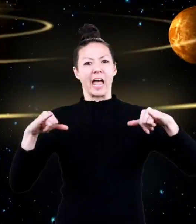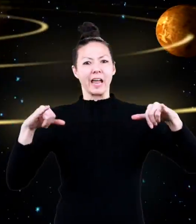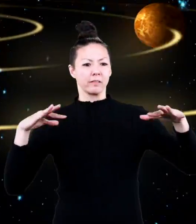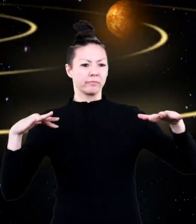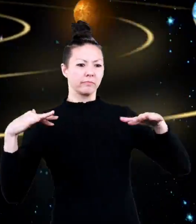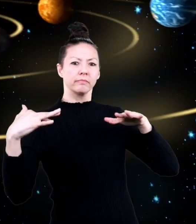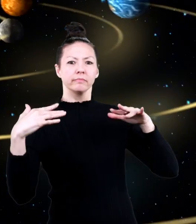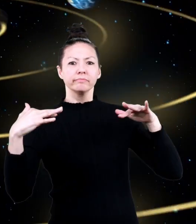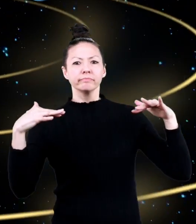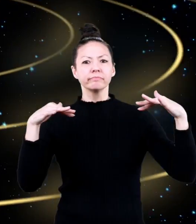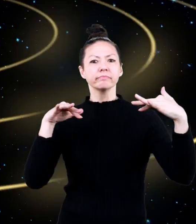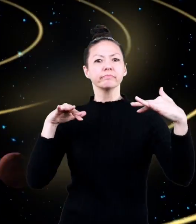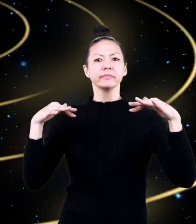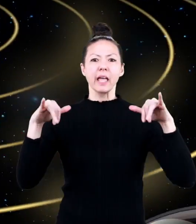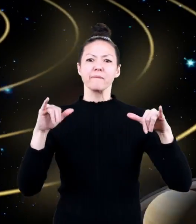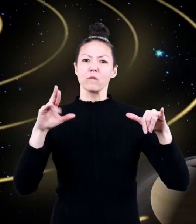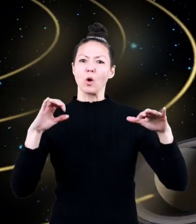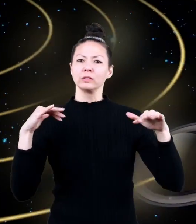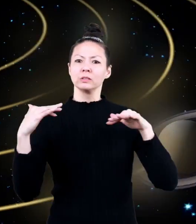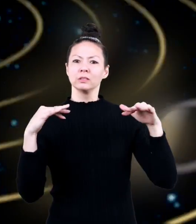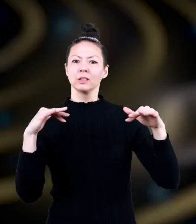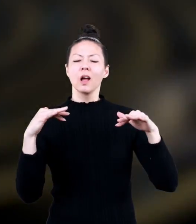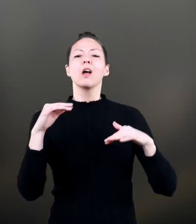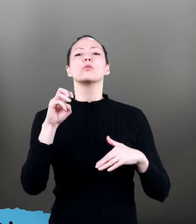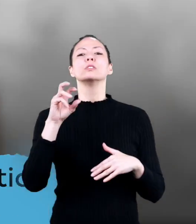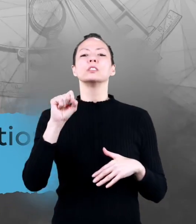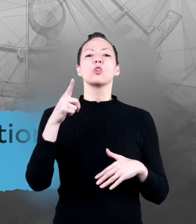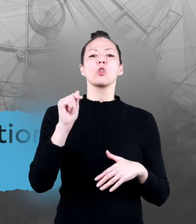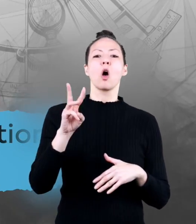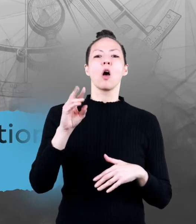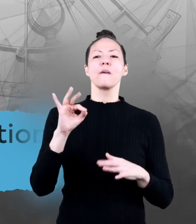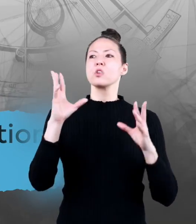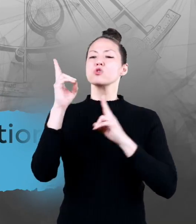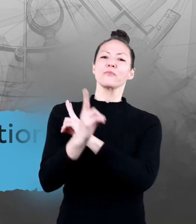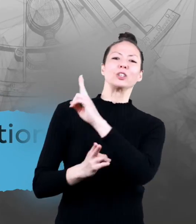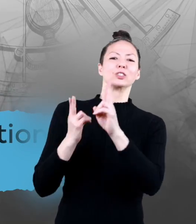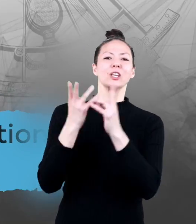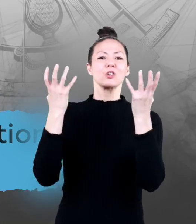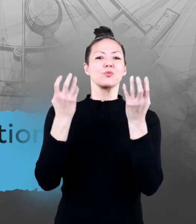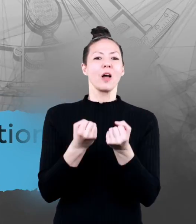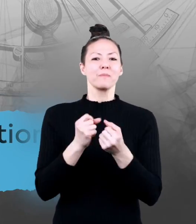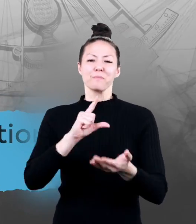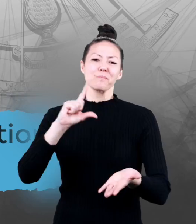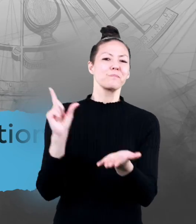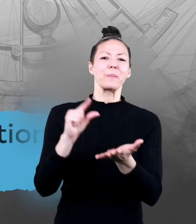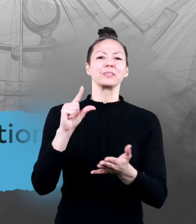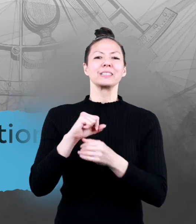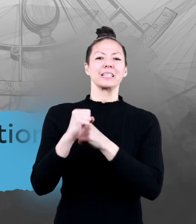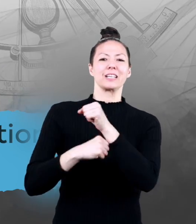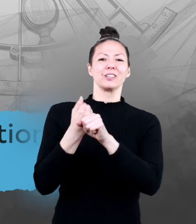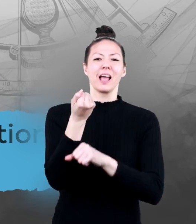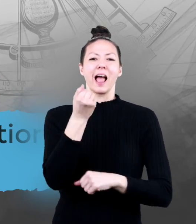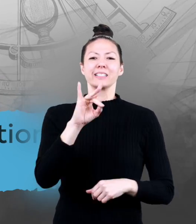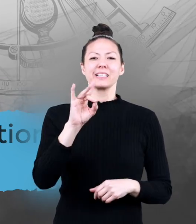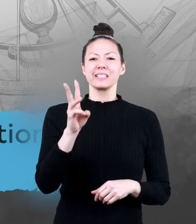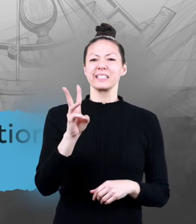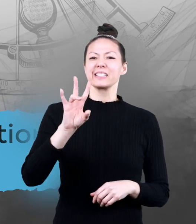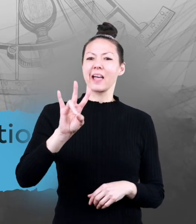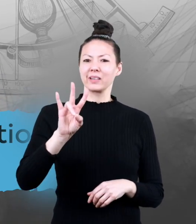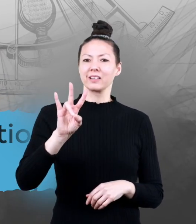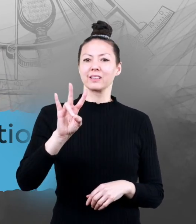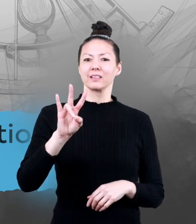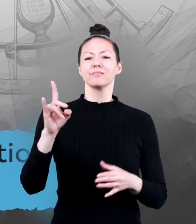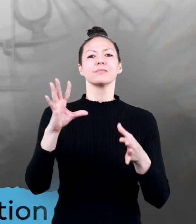the planets in their orbits are the same force. Newton's Law of Universal Gravitation was published in